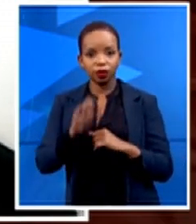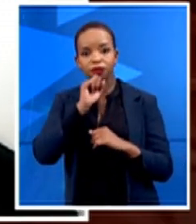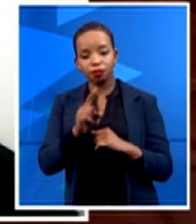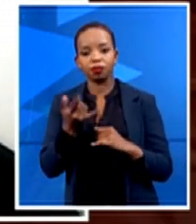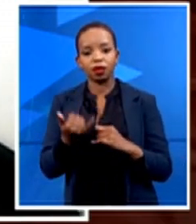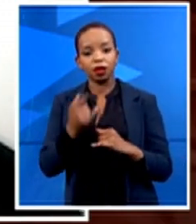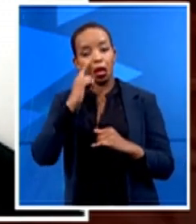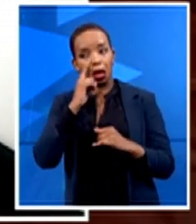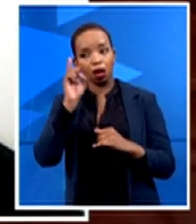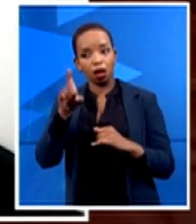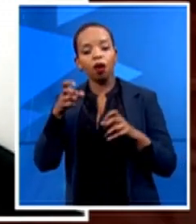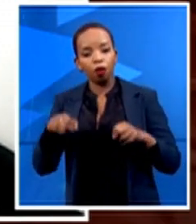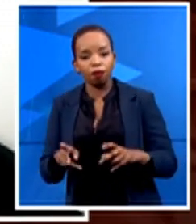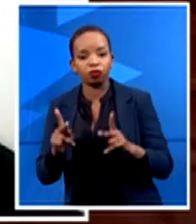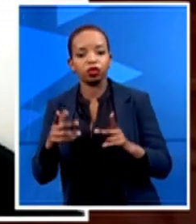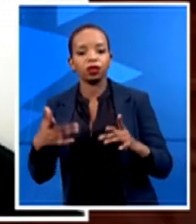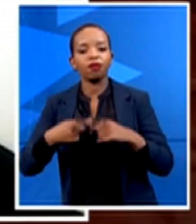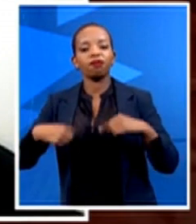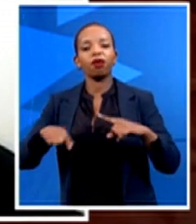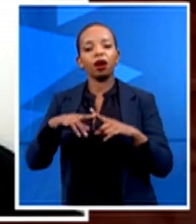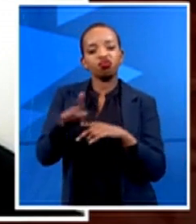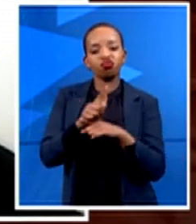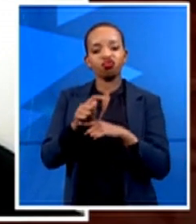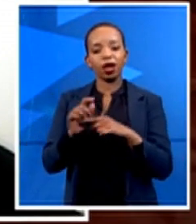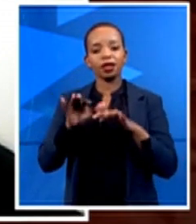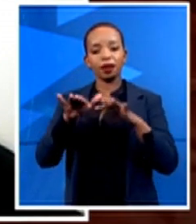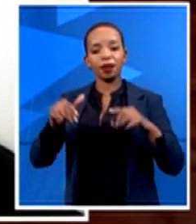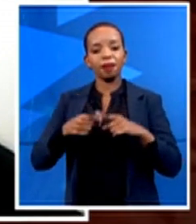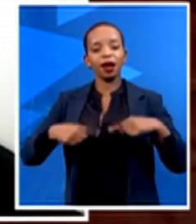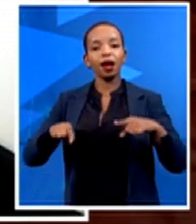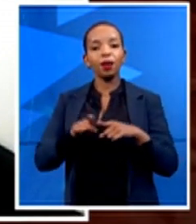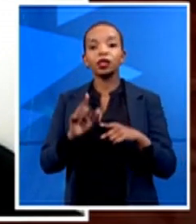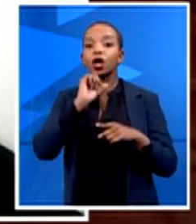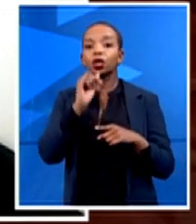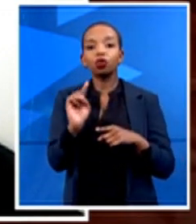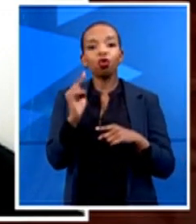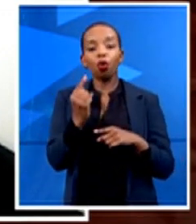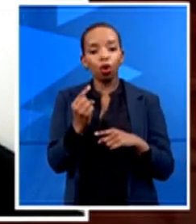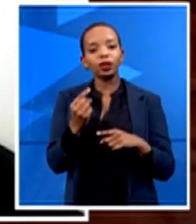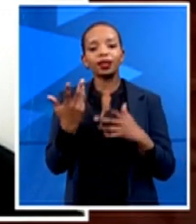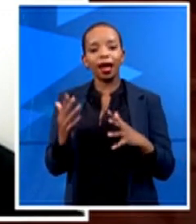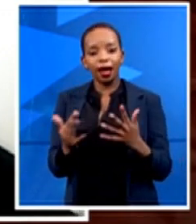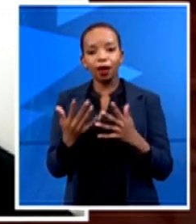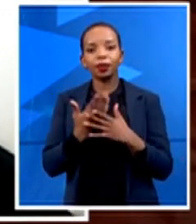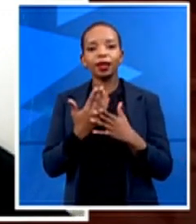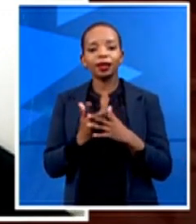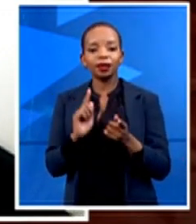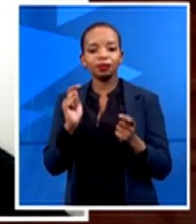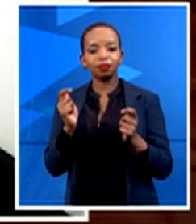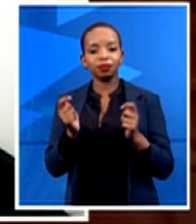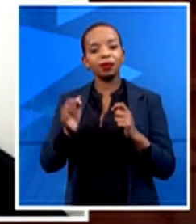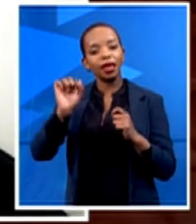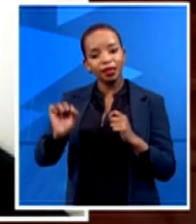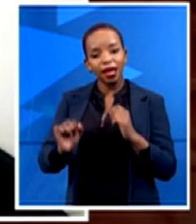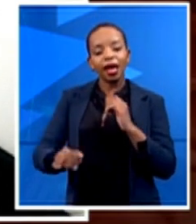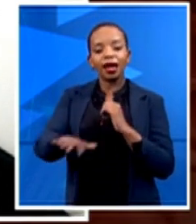people, not only in how they migrate their environment to be technology-inclined, but how to use